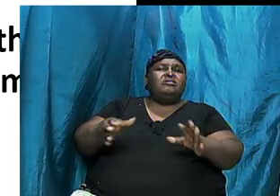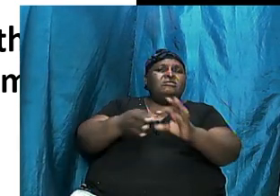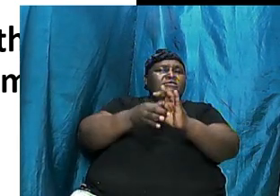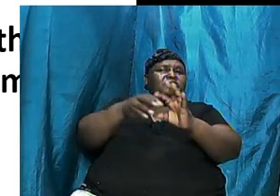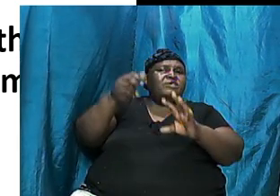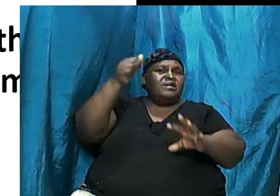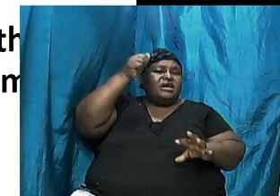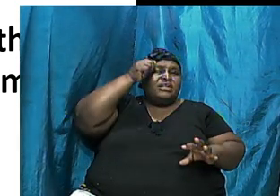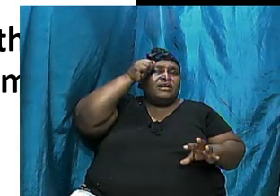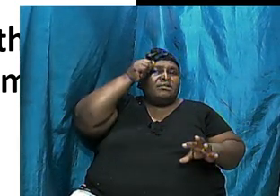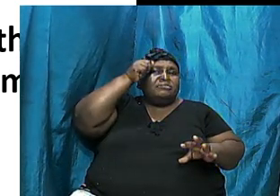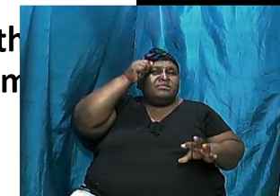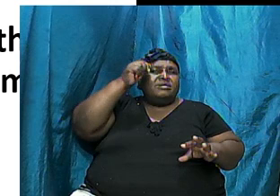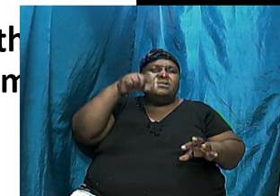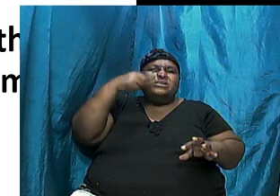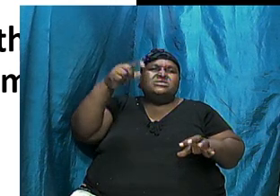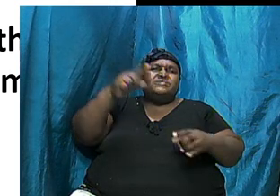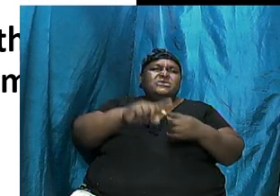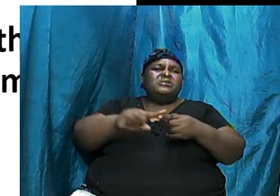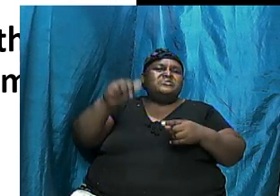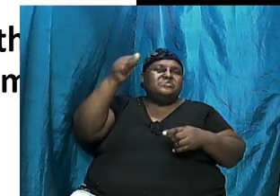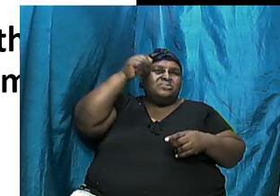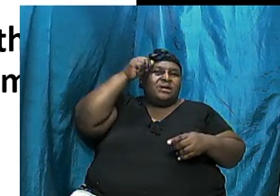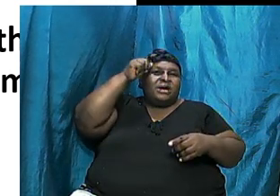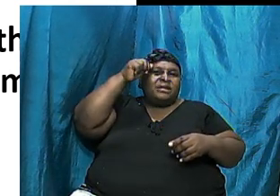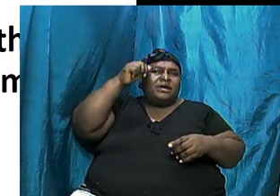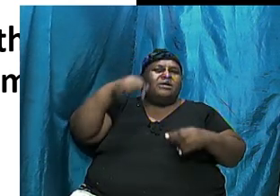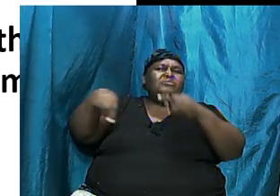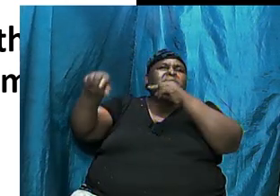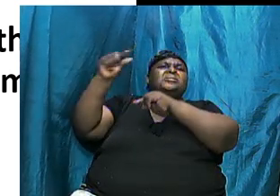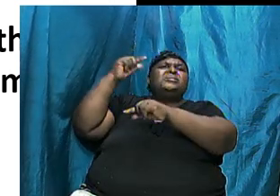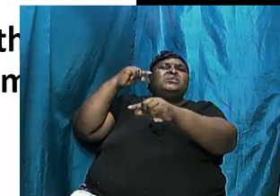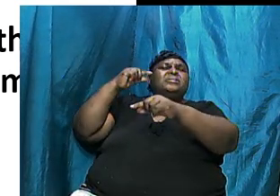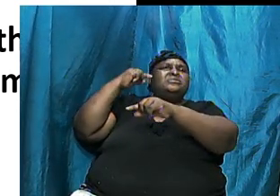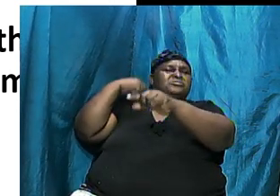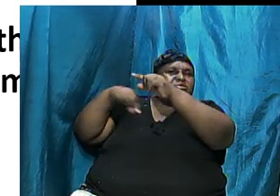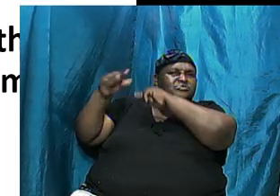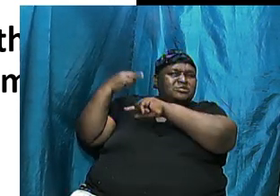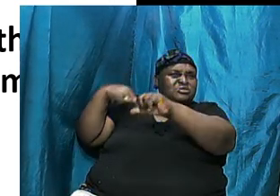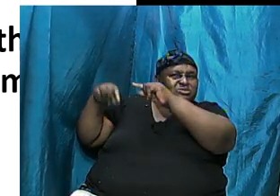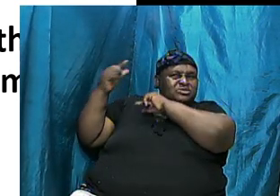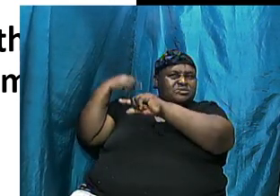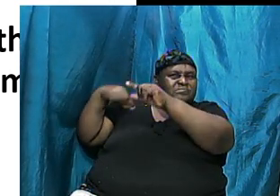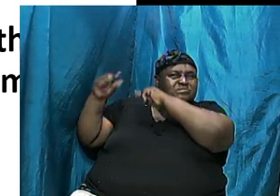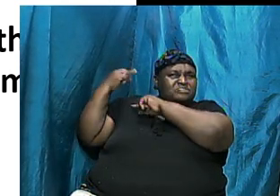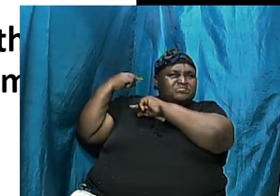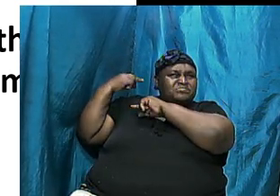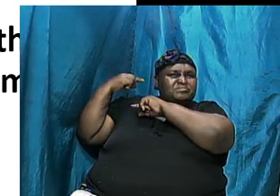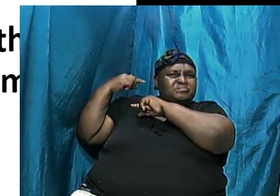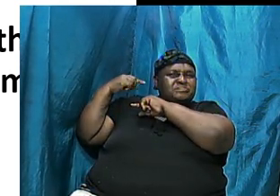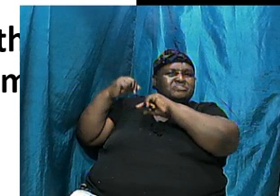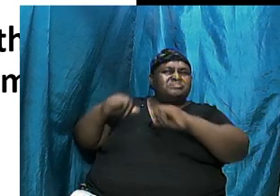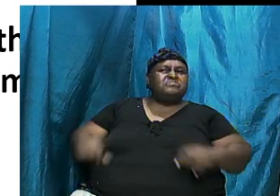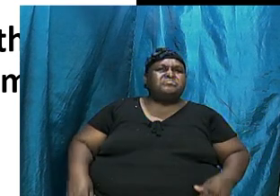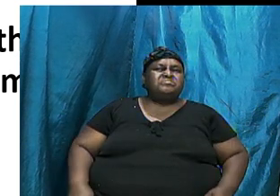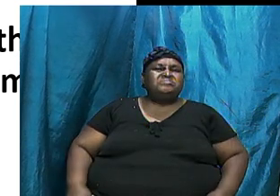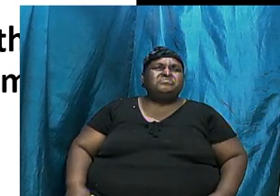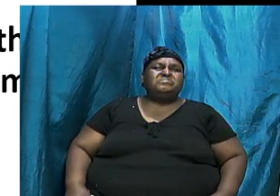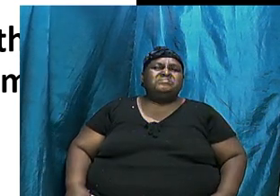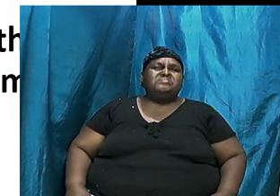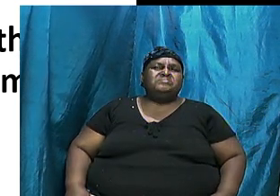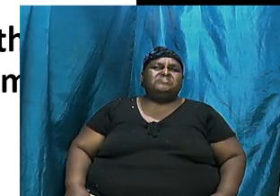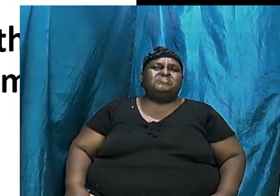to his descendants. And it is so contrasting in terms of the positions